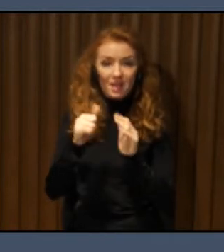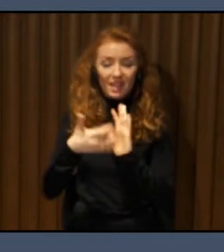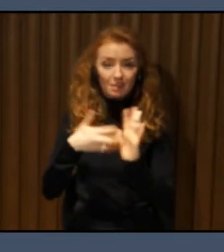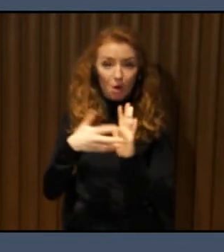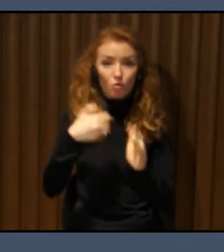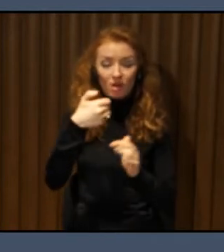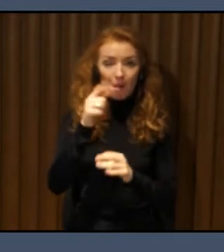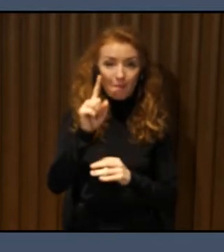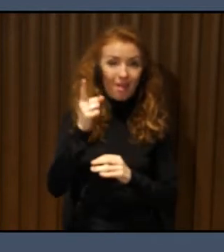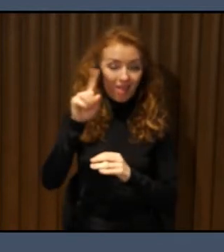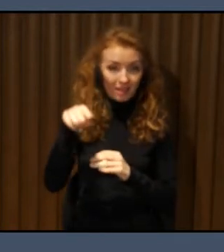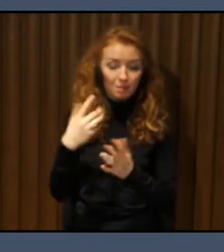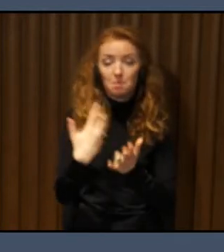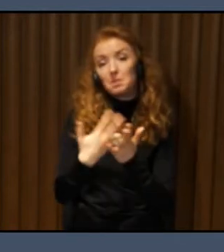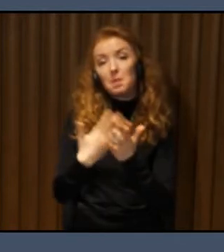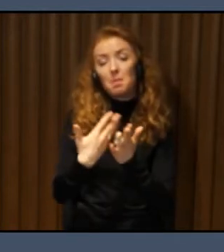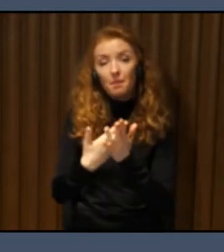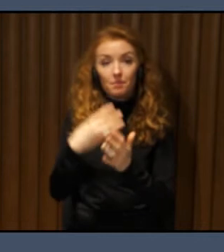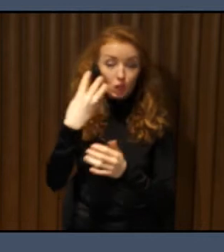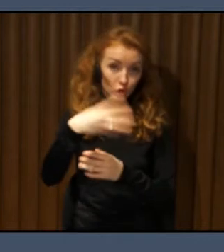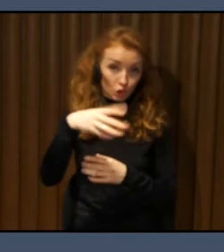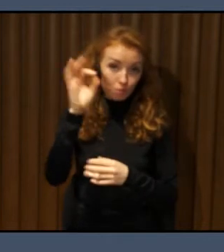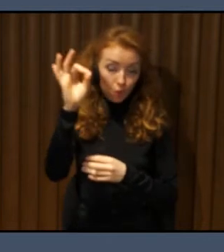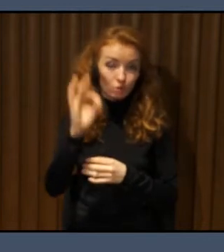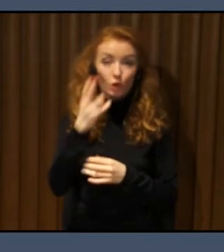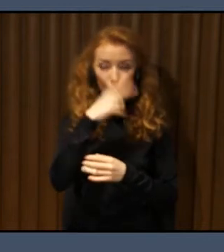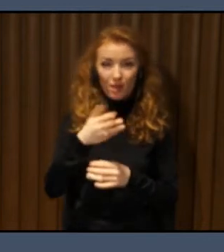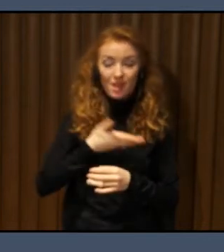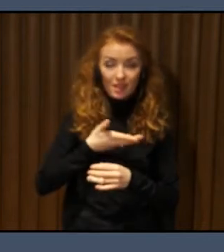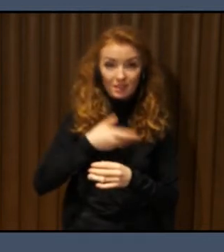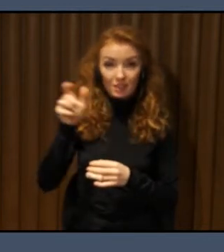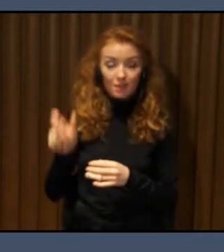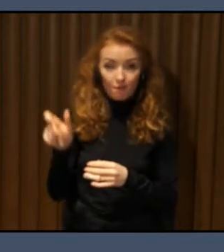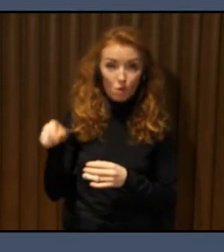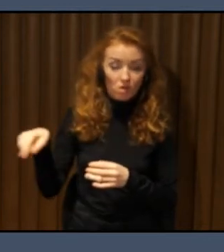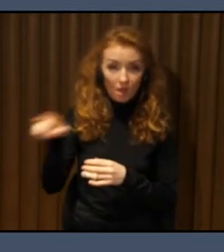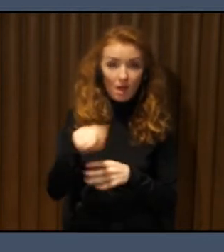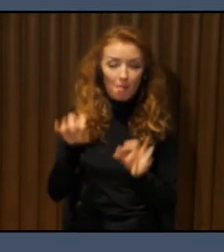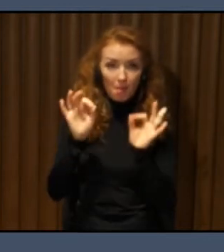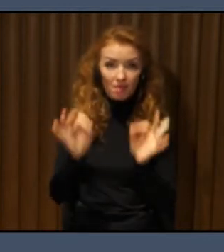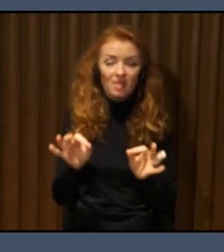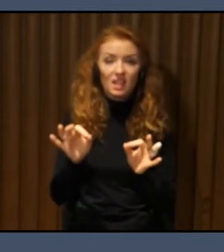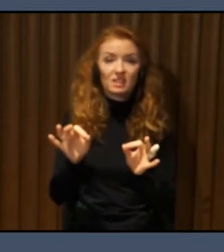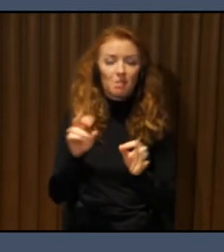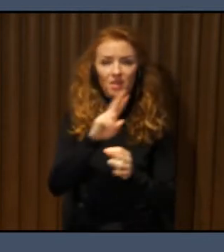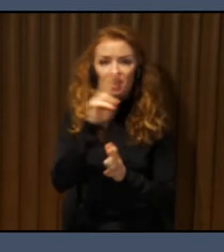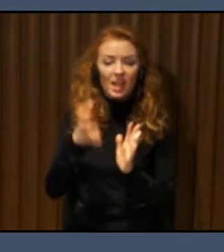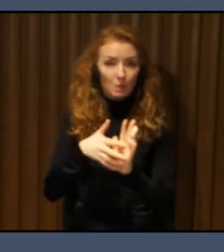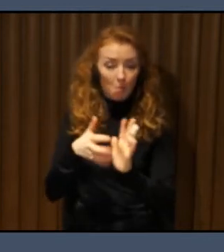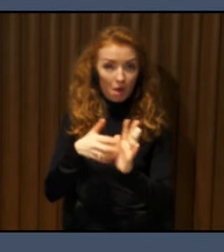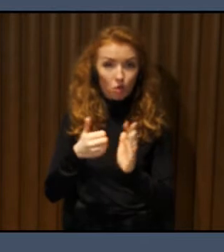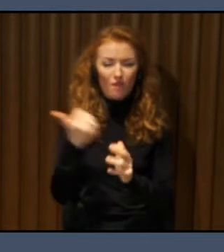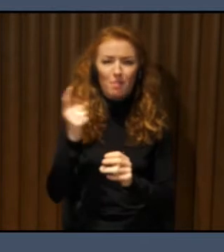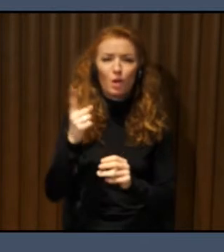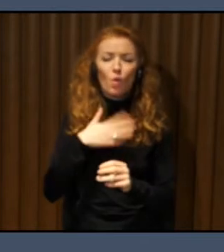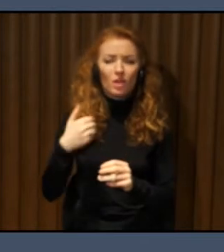Maybe 40% of the population is not, let's say, don't use those maps very easily. So we use